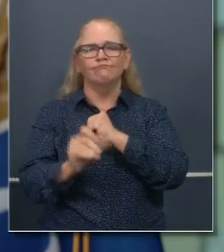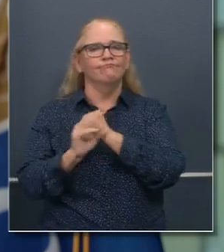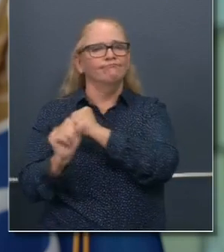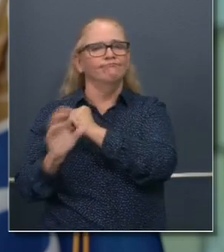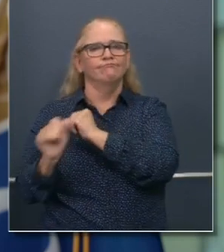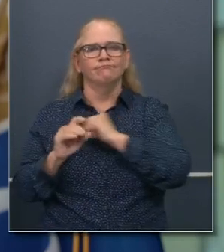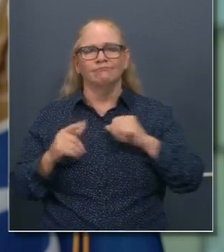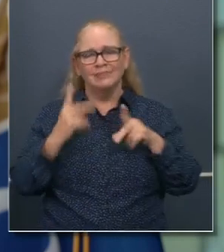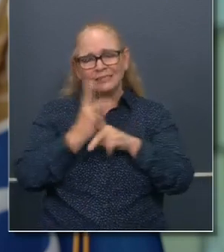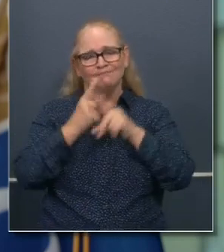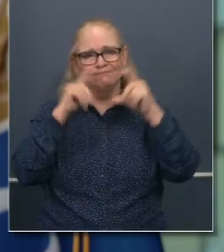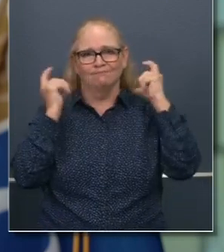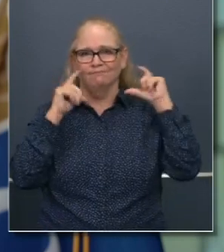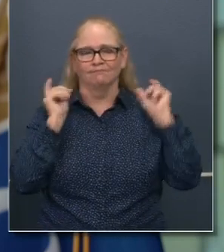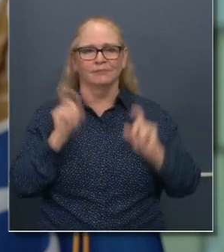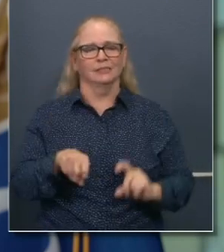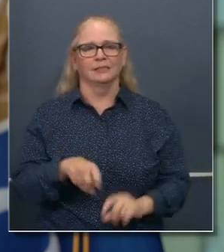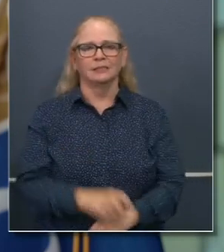Michelson, Fox 11.